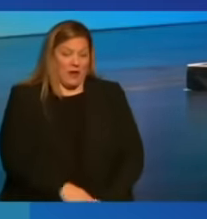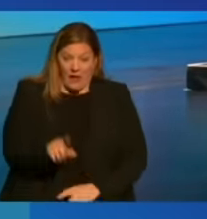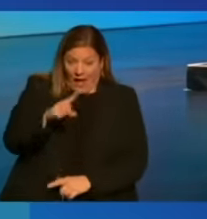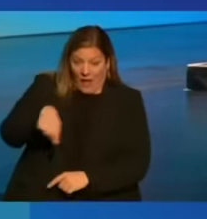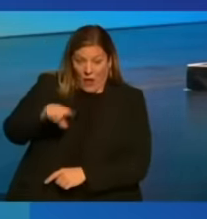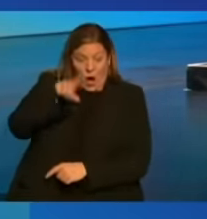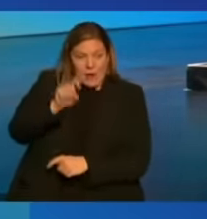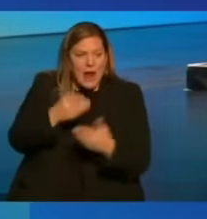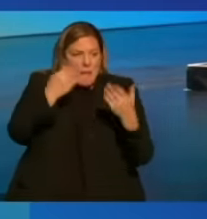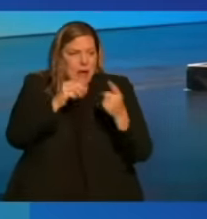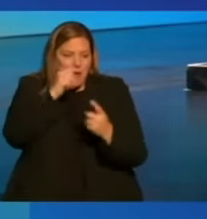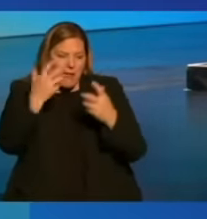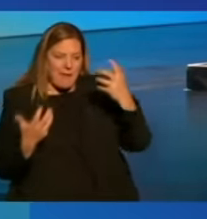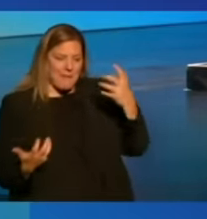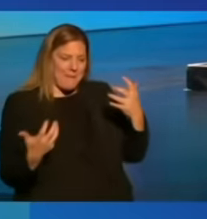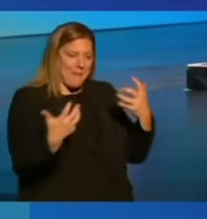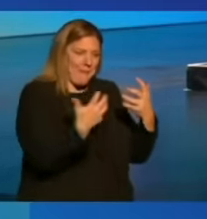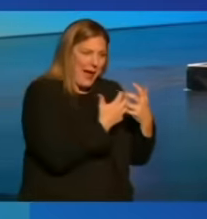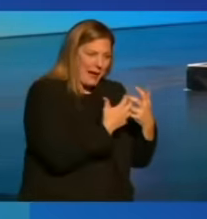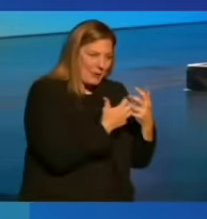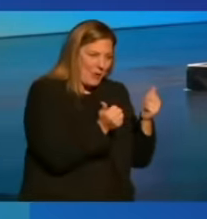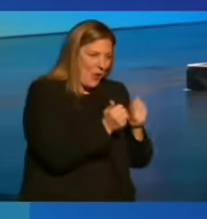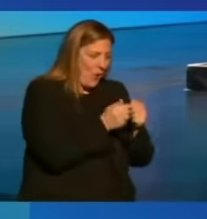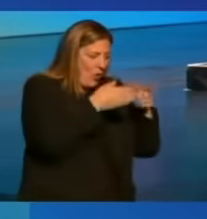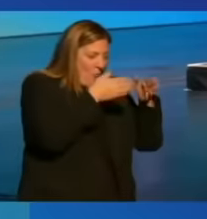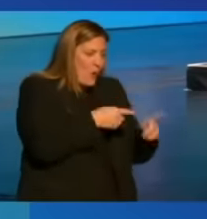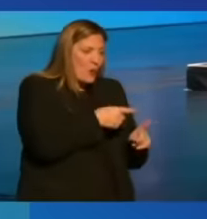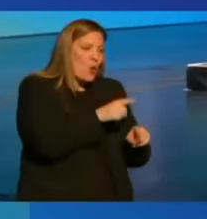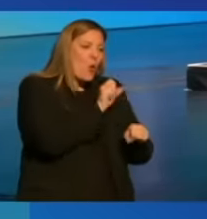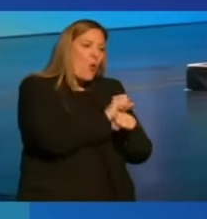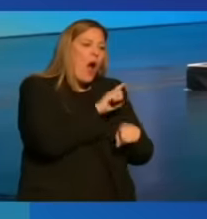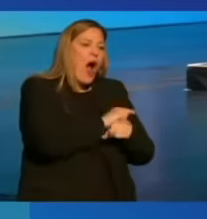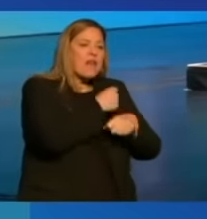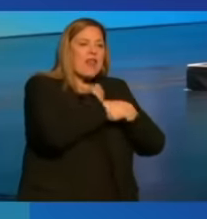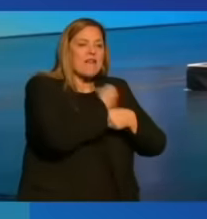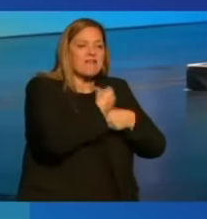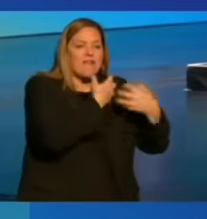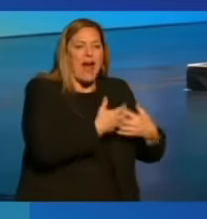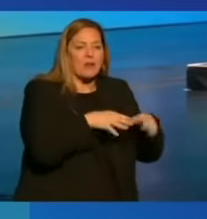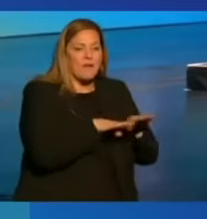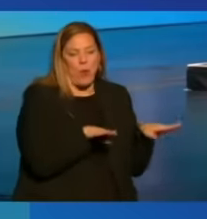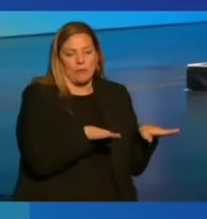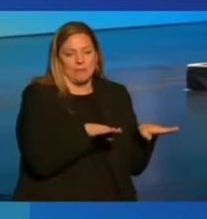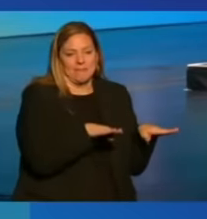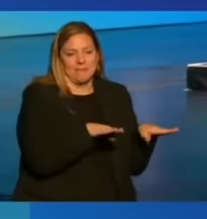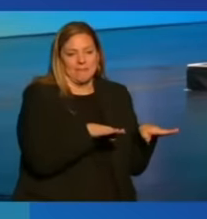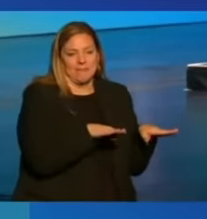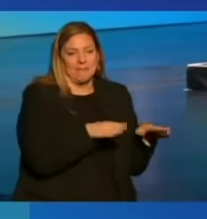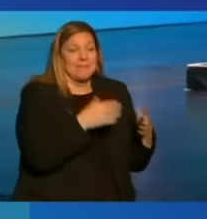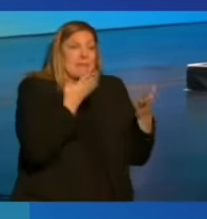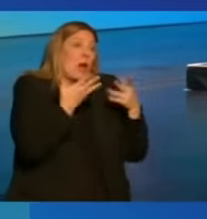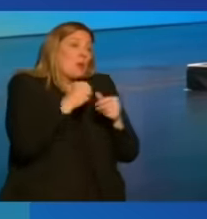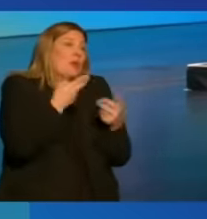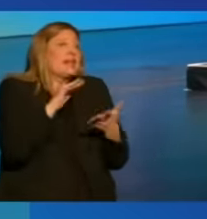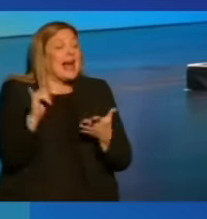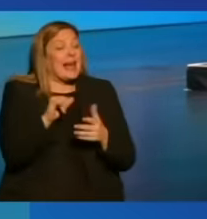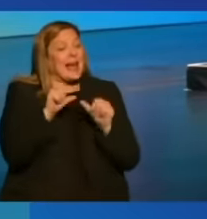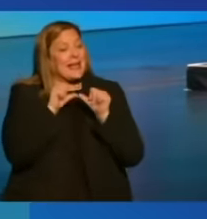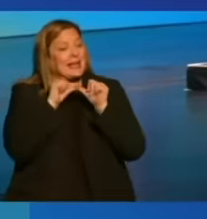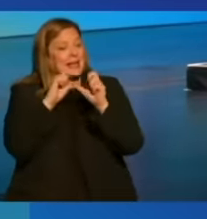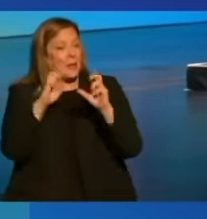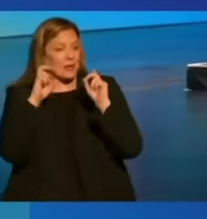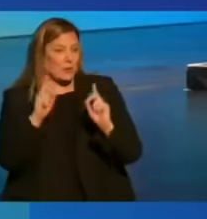needs may not match up with somebody who is working on the factory floor. It may include things like continuing